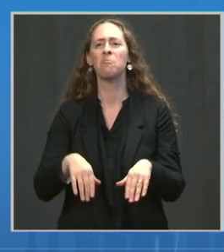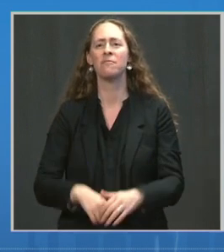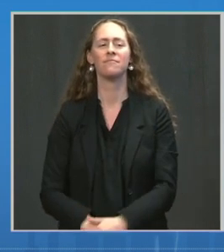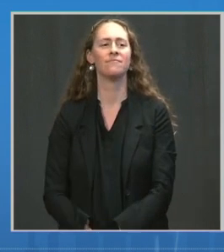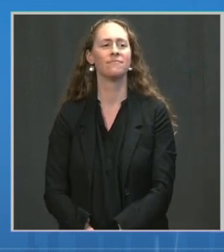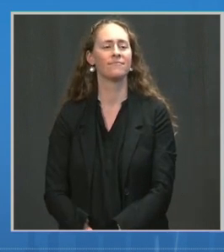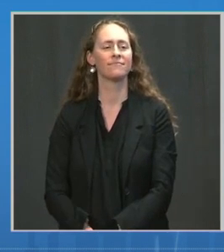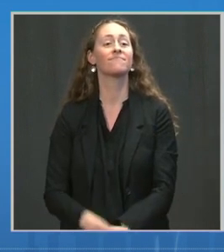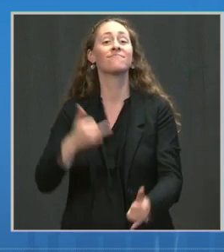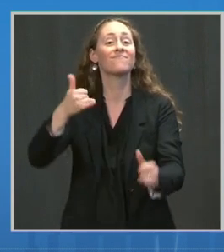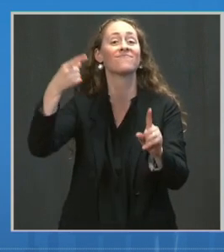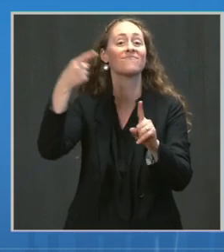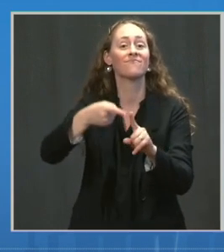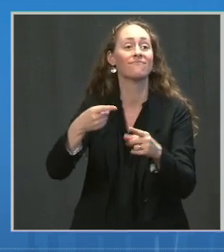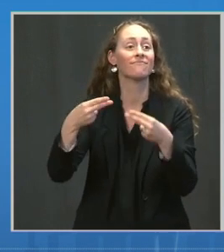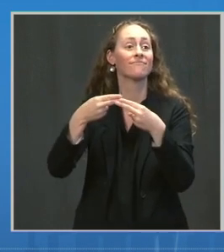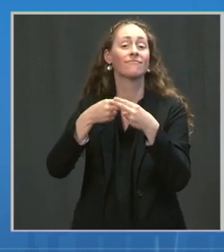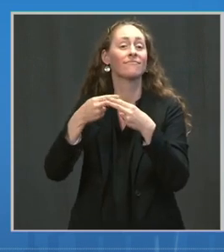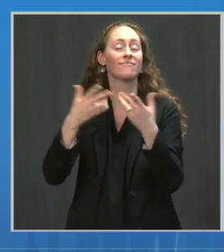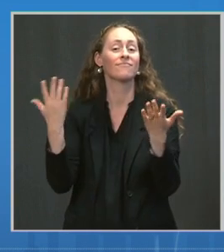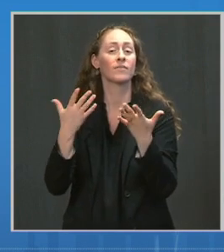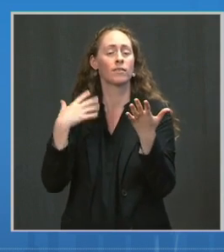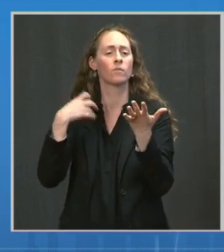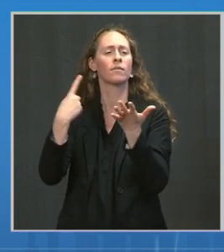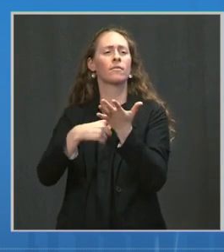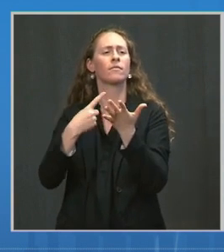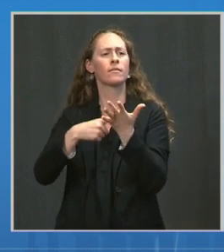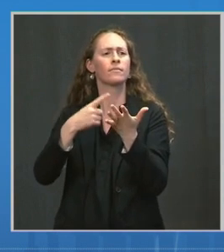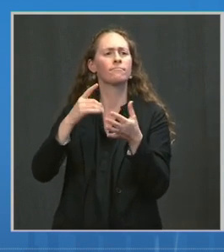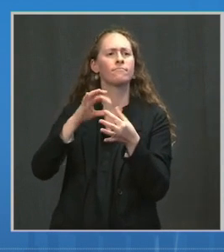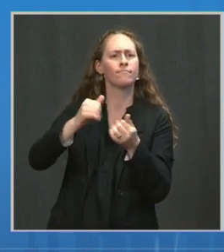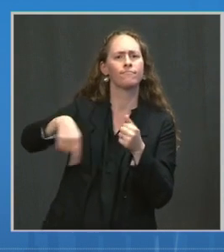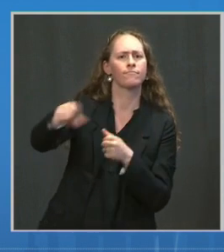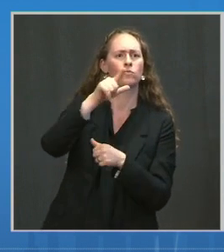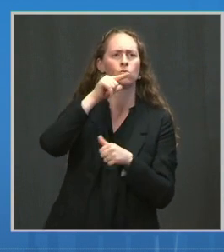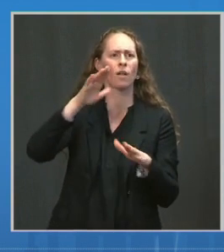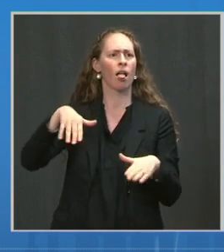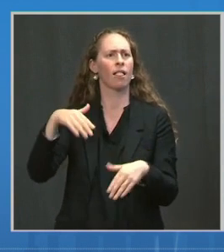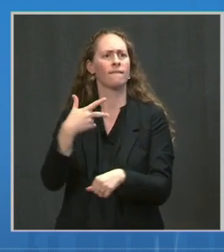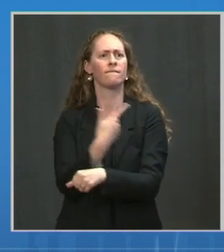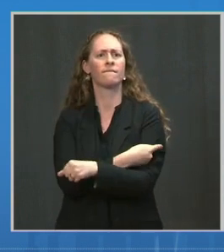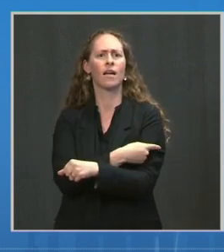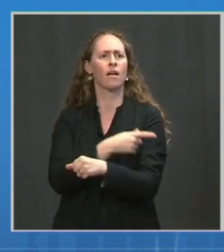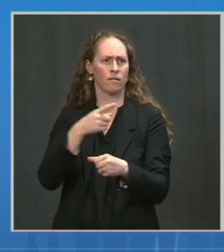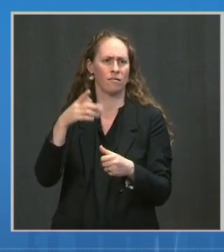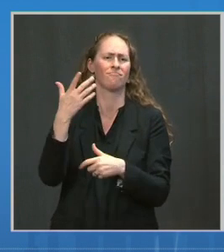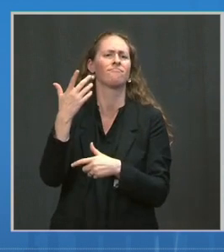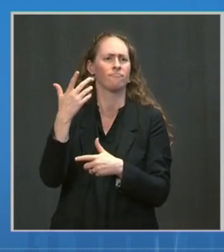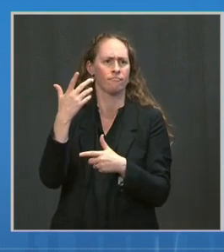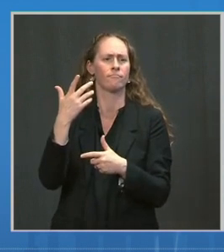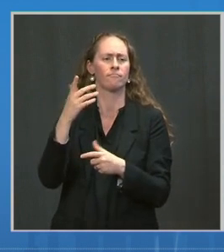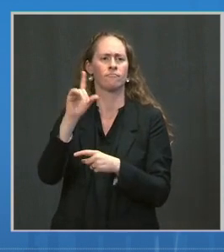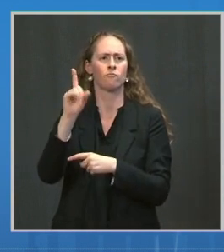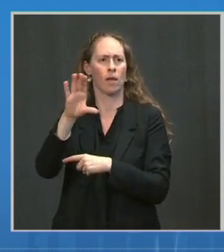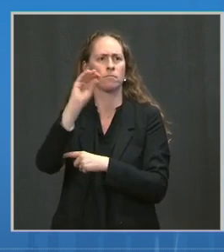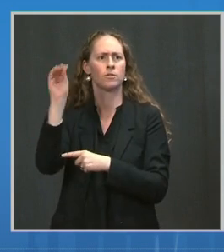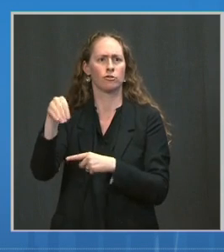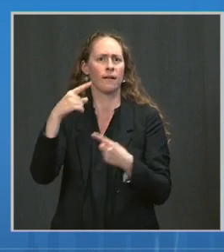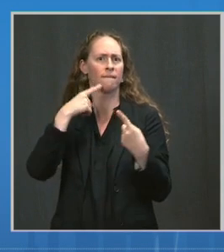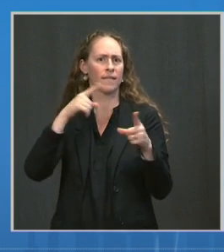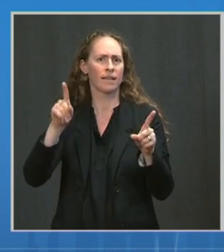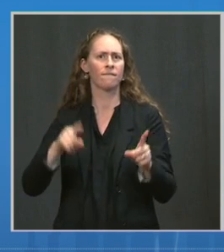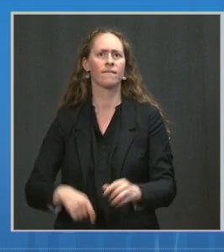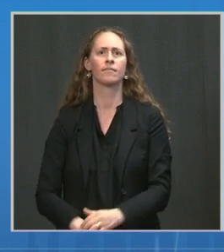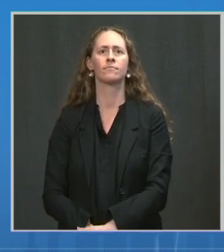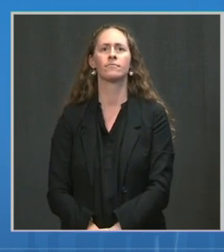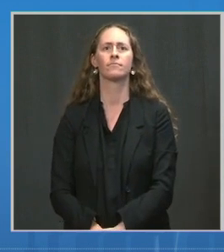infections, we have no vaccine is 100 percent effective. And so you can expect